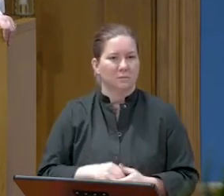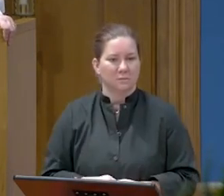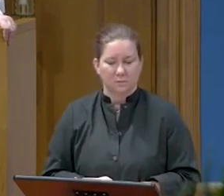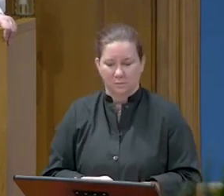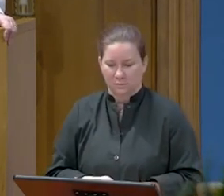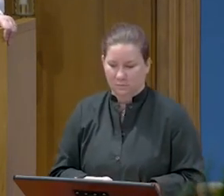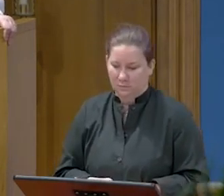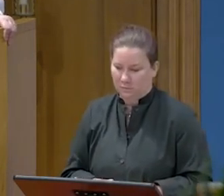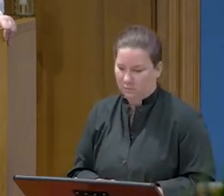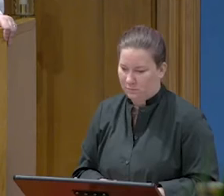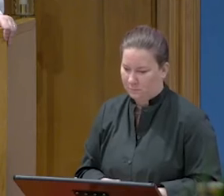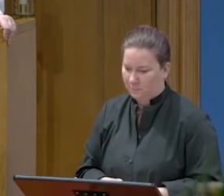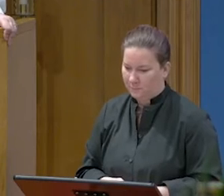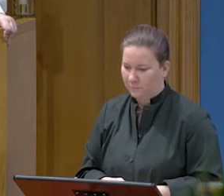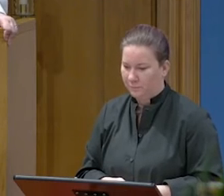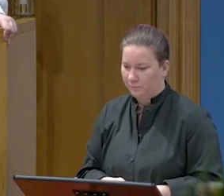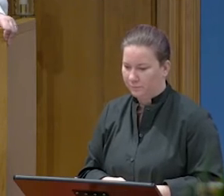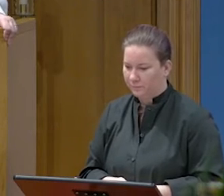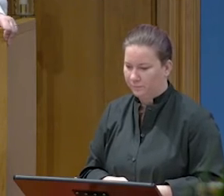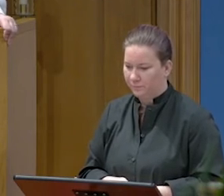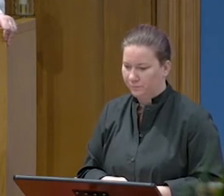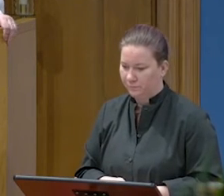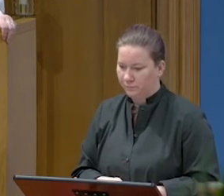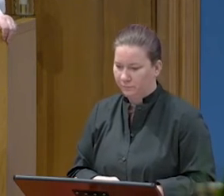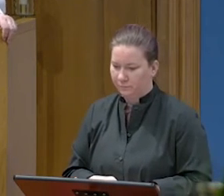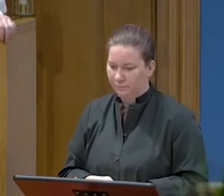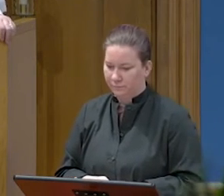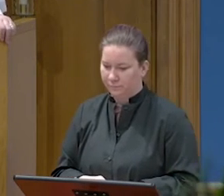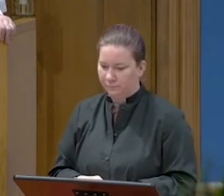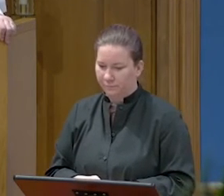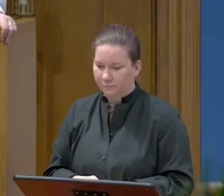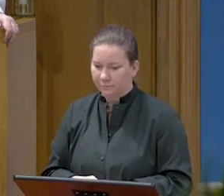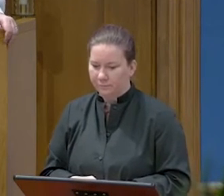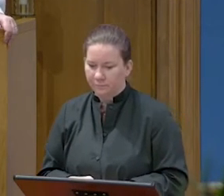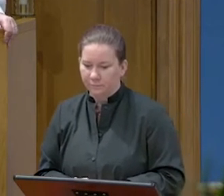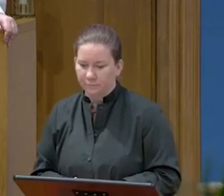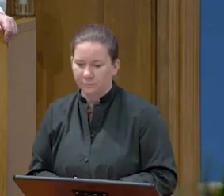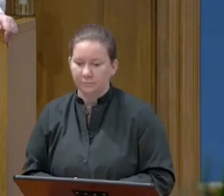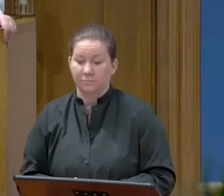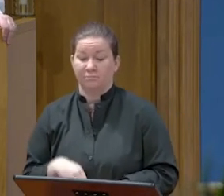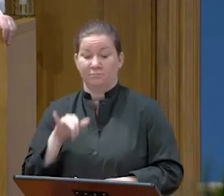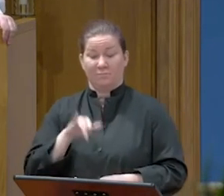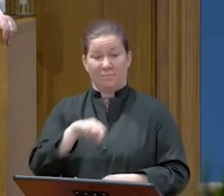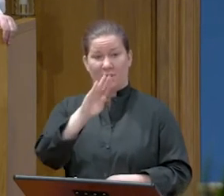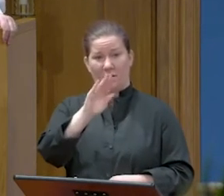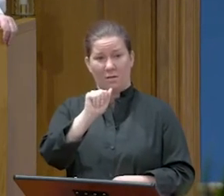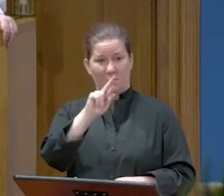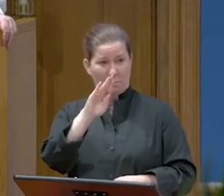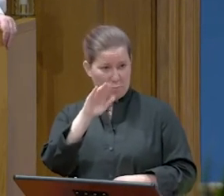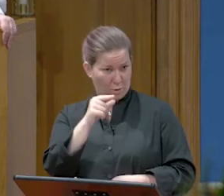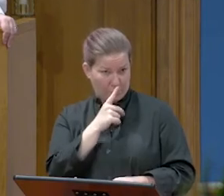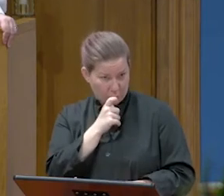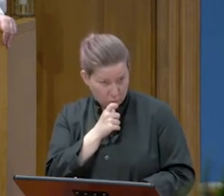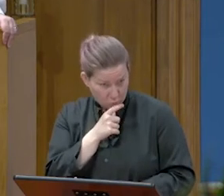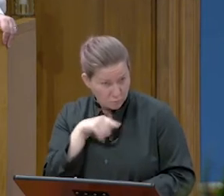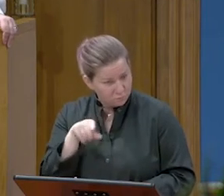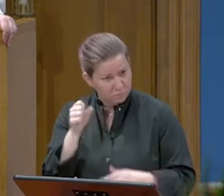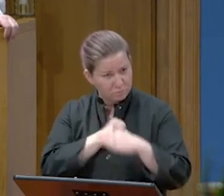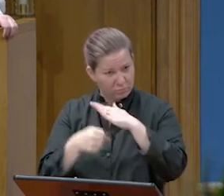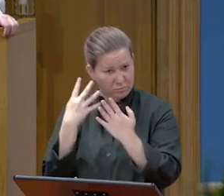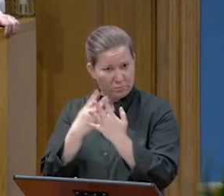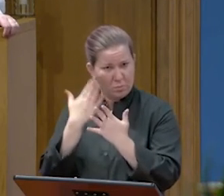This was a man who had been put in prison for an insurrection that had taken place in the city and for murder.